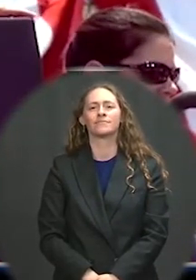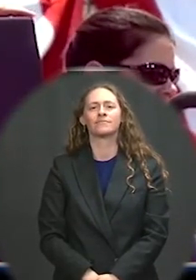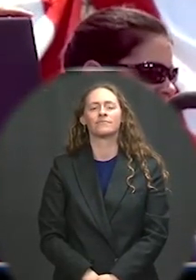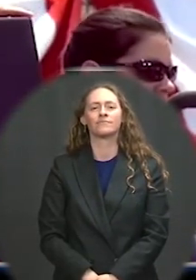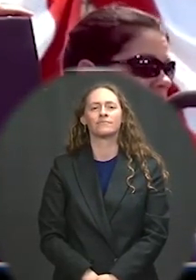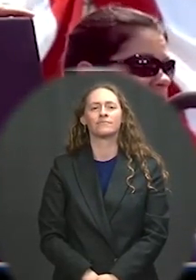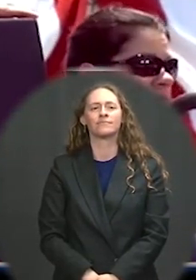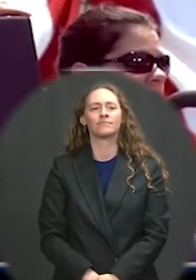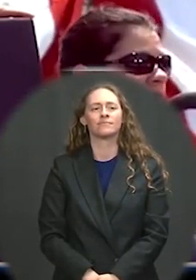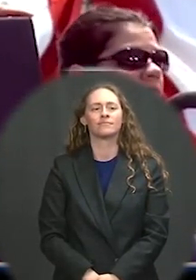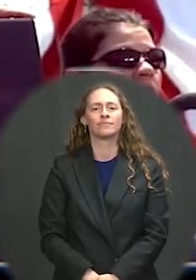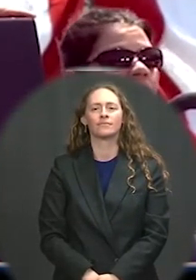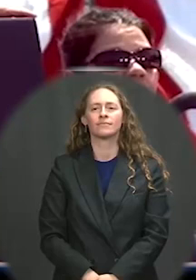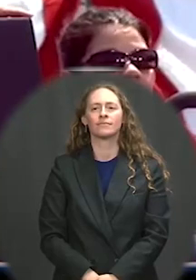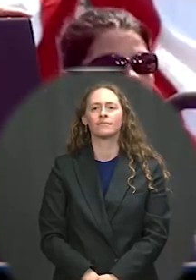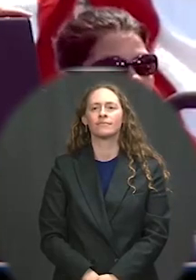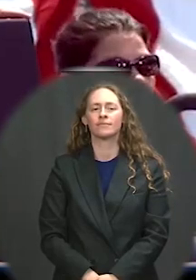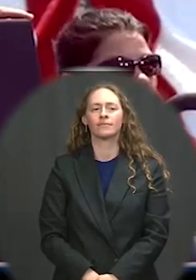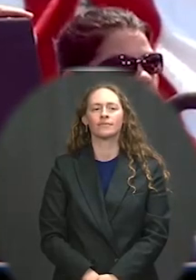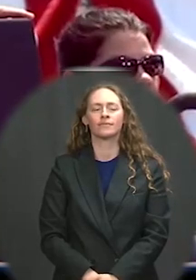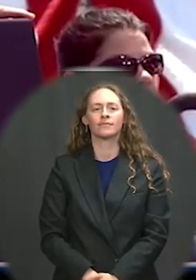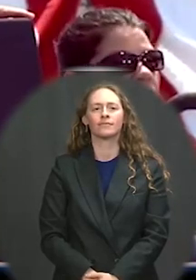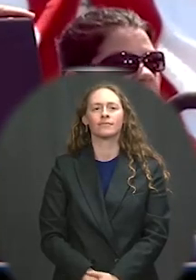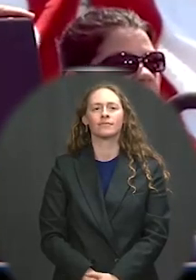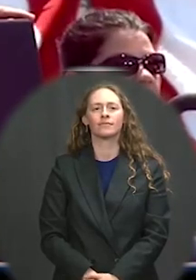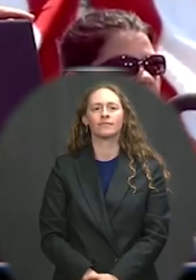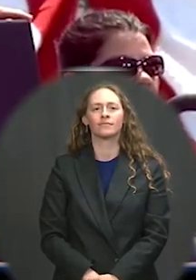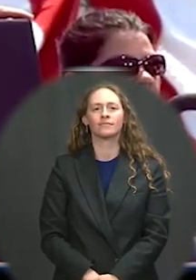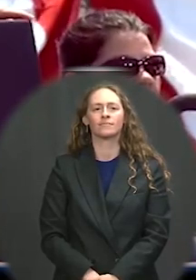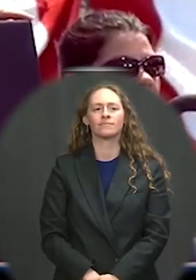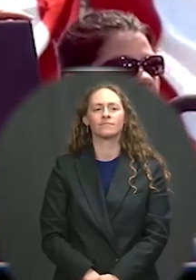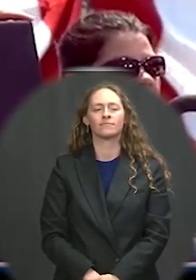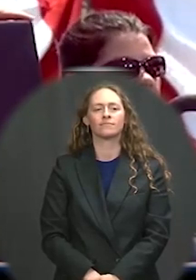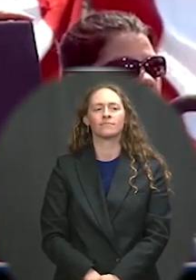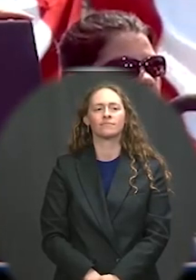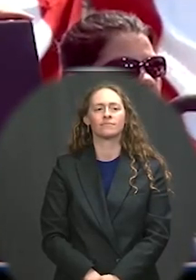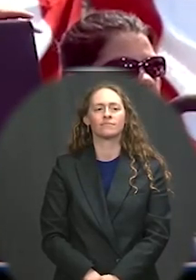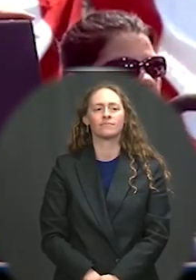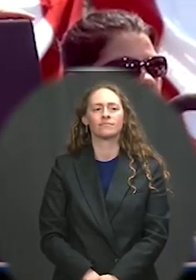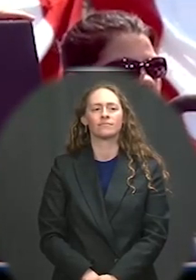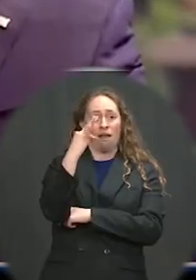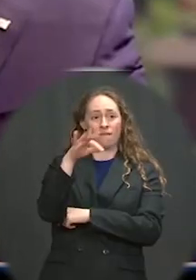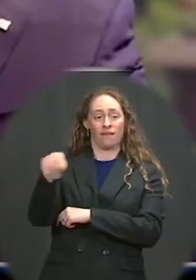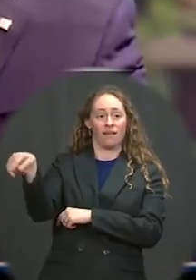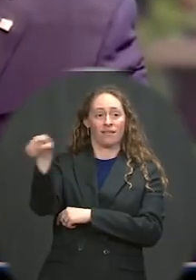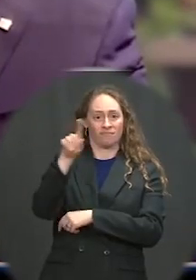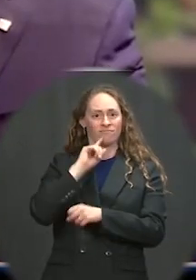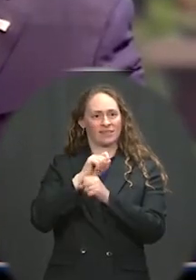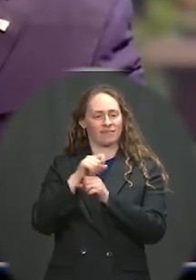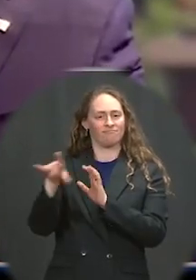I was telling the Commandant I just appointed three women as combatant commanders around the world.